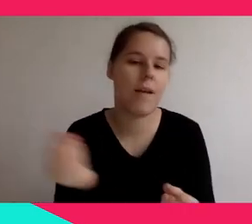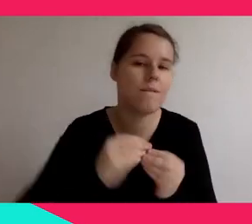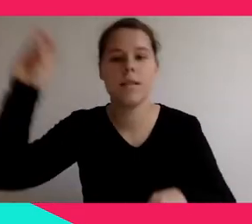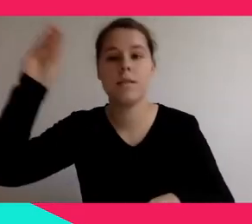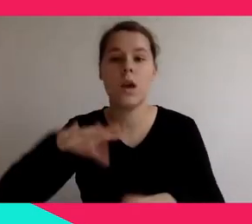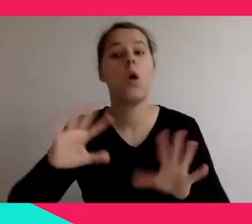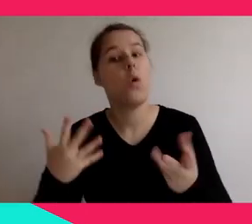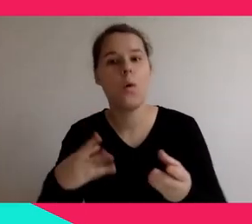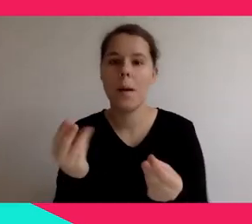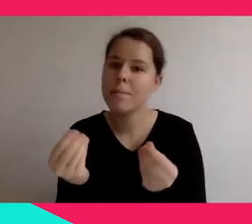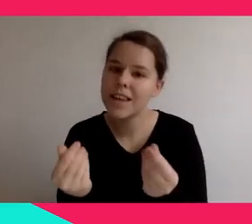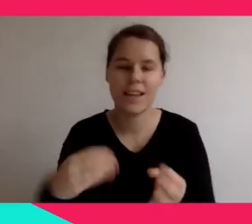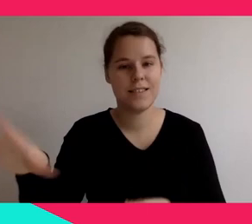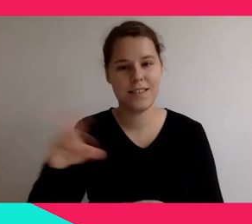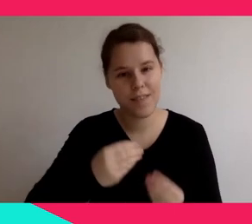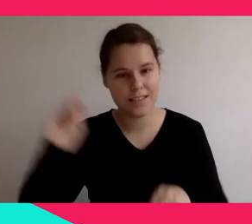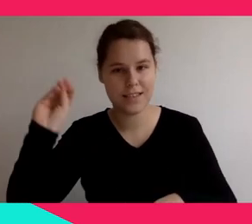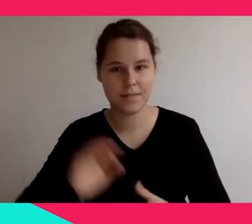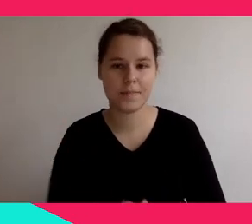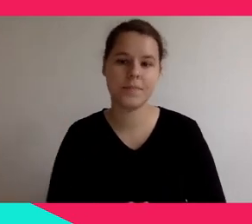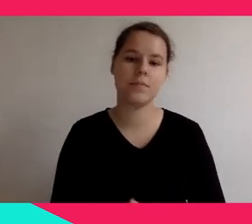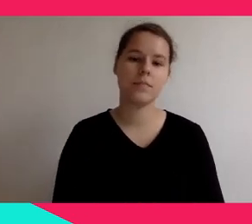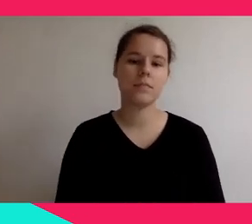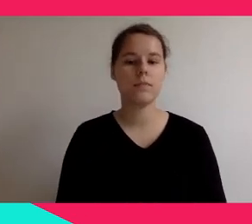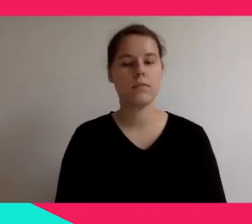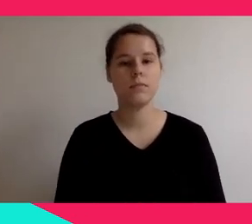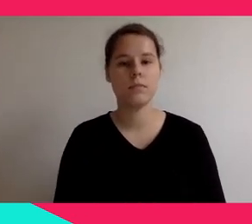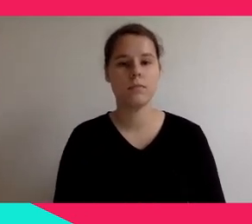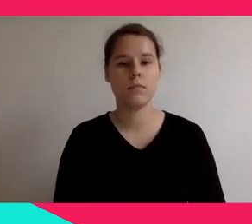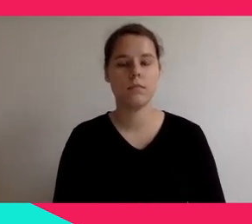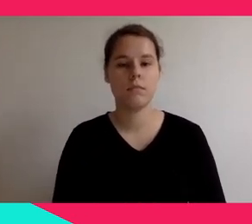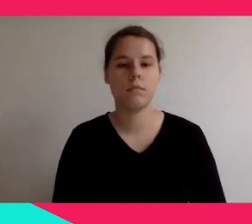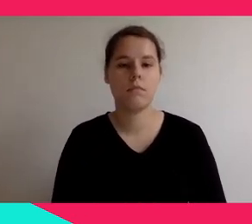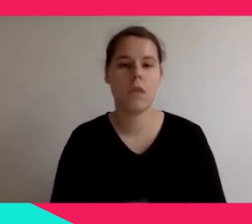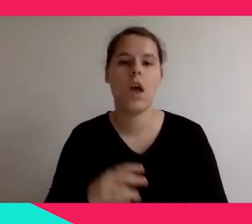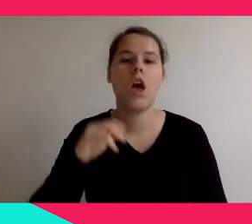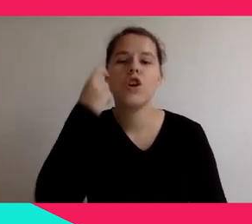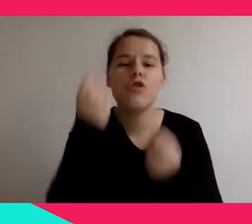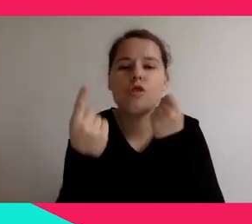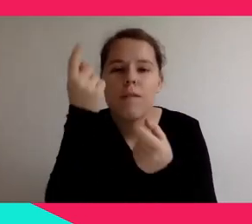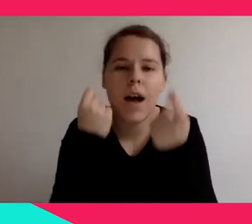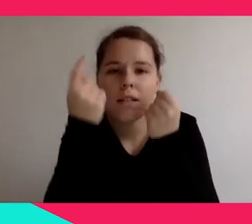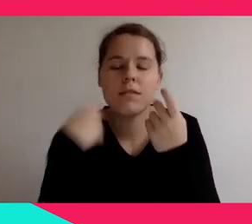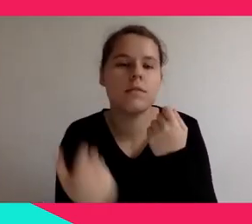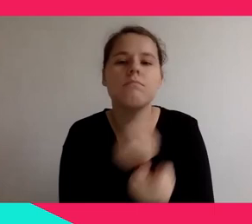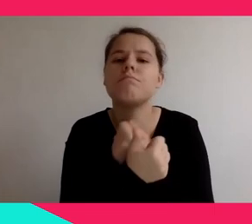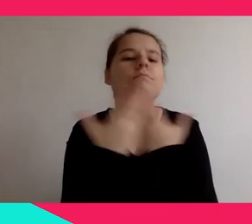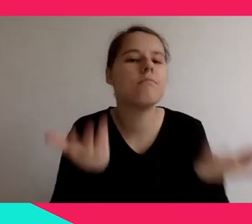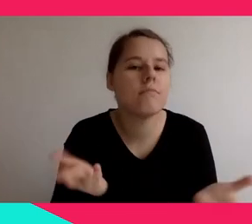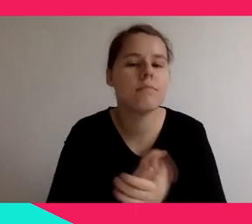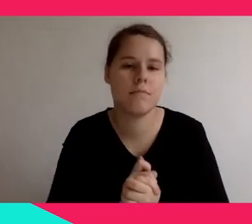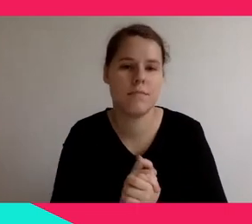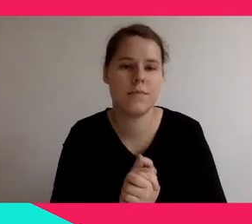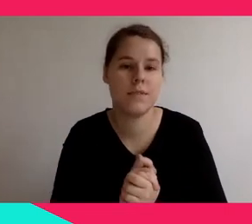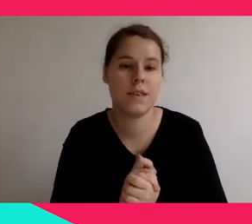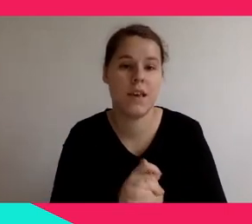you saw it, it's being immersed together in a highly realistic virtual environment where we are